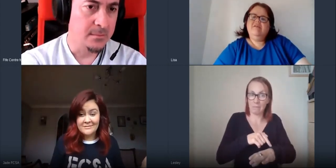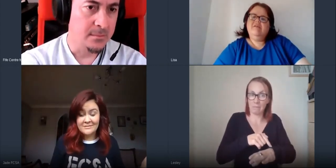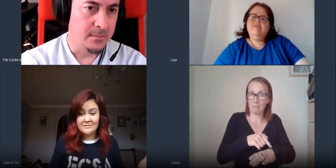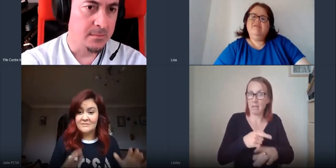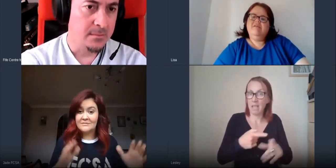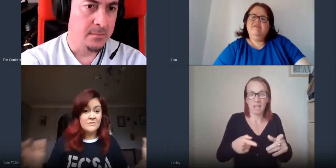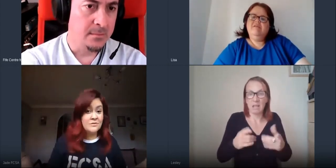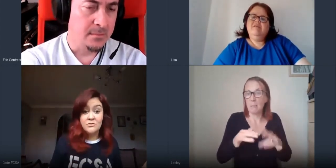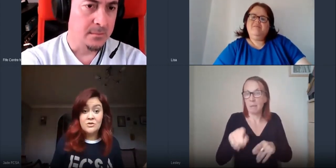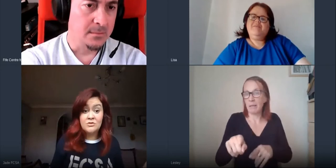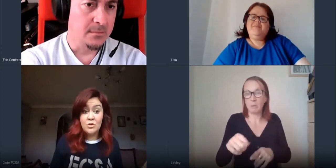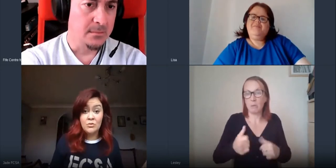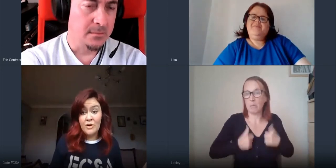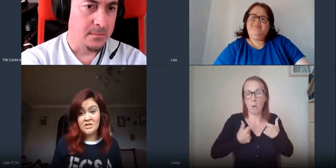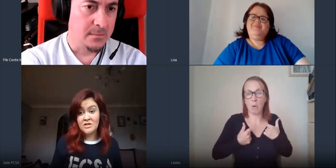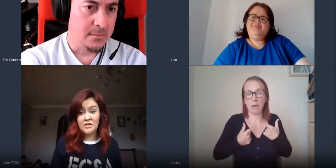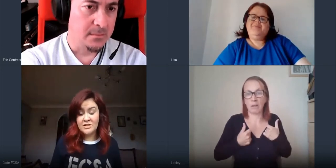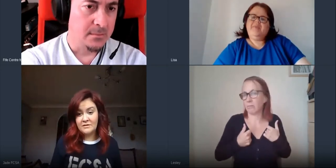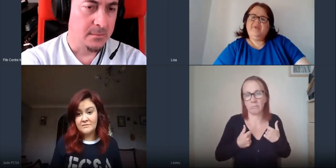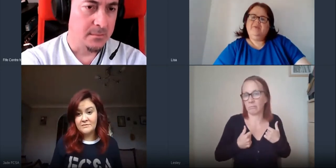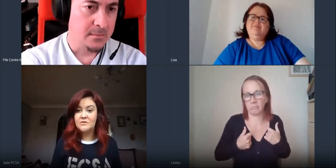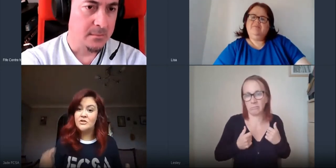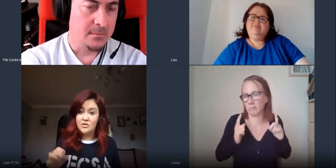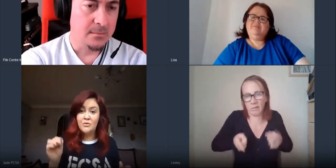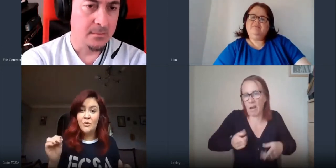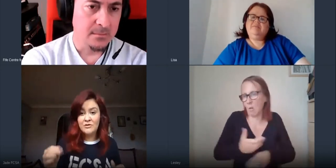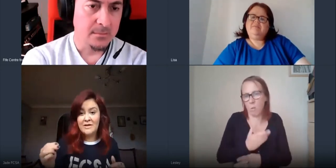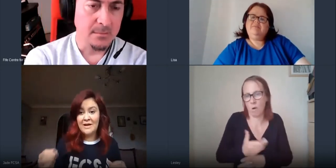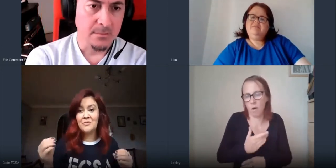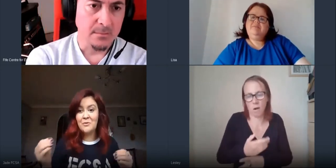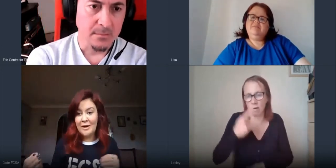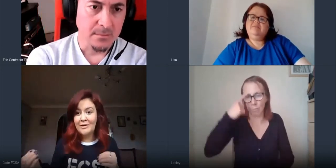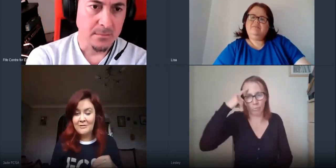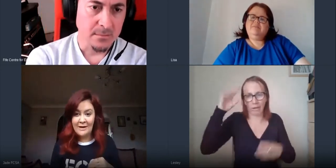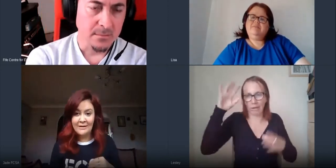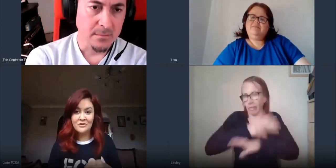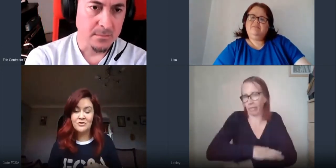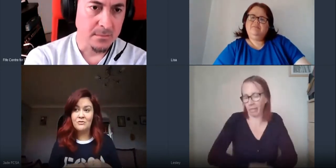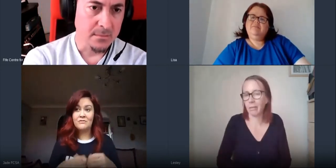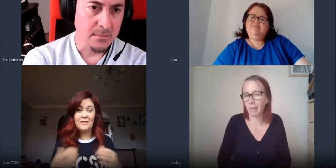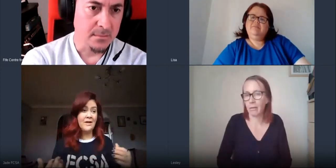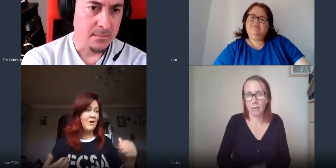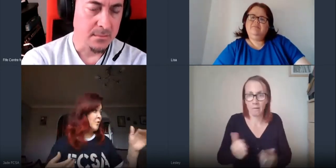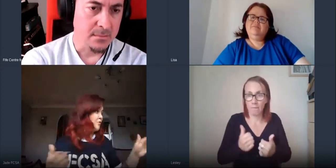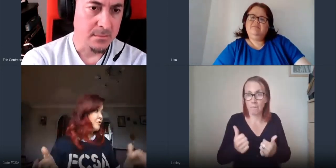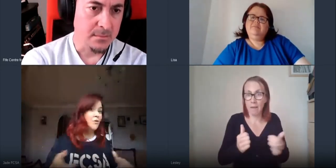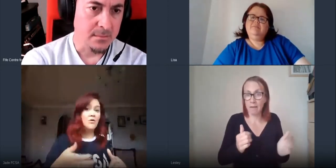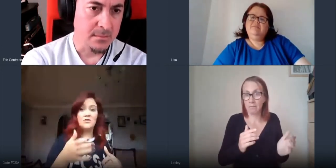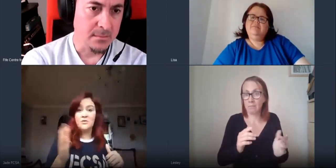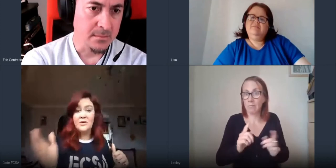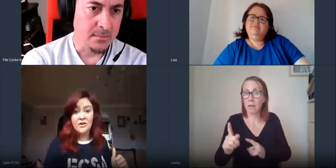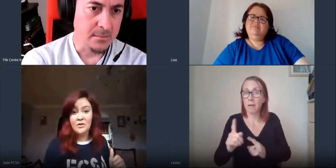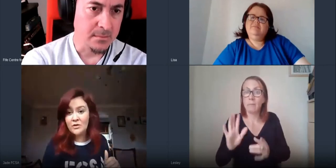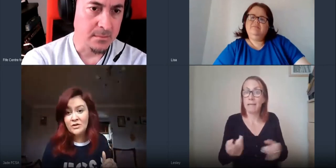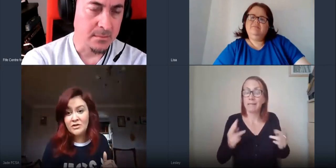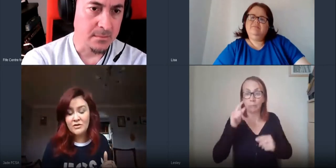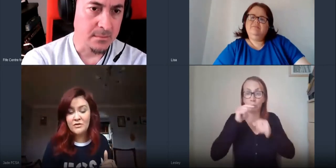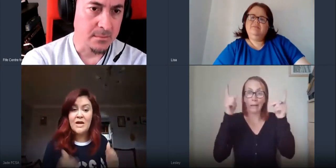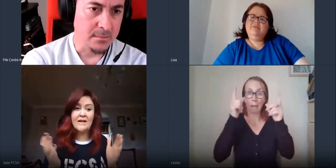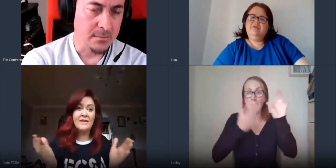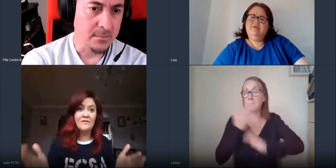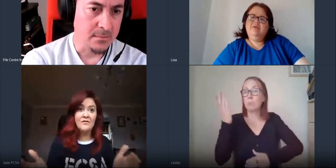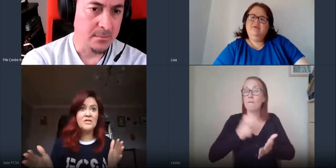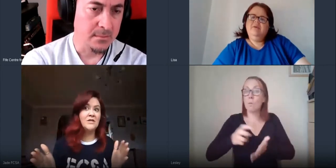don't pressure yourself you do what you can when you can so get up go for a walk do whatever you were going to do